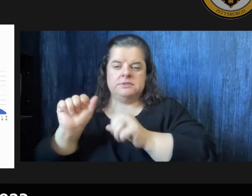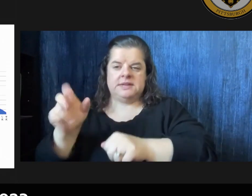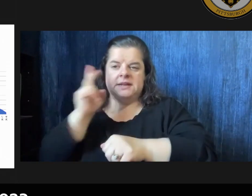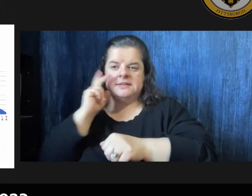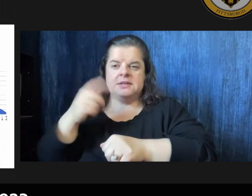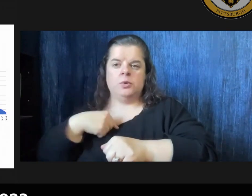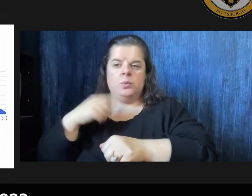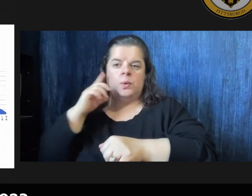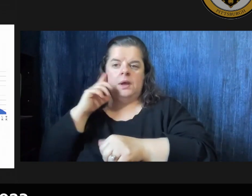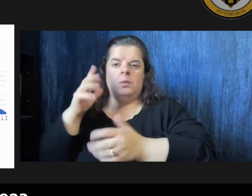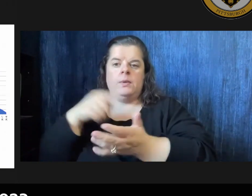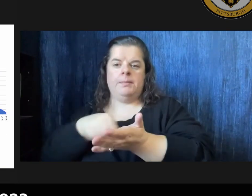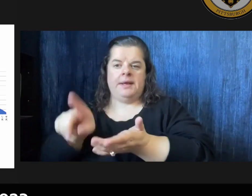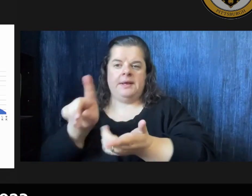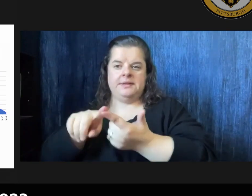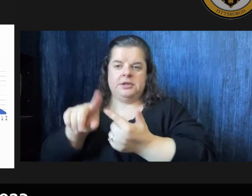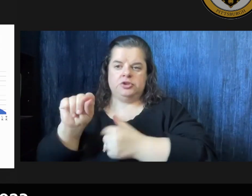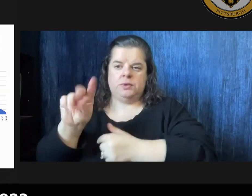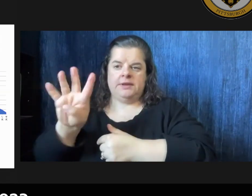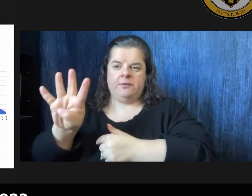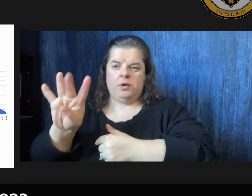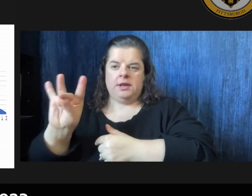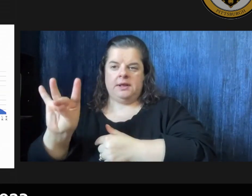paying on that debt until 2048